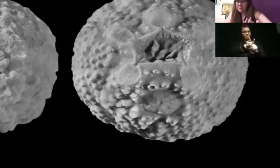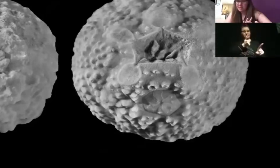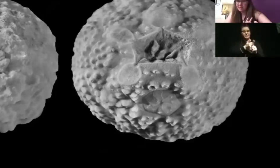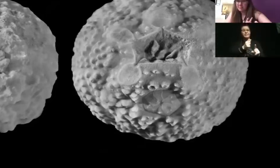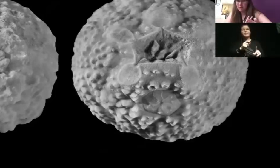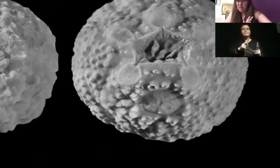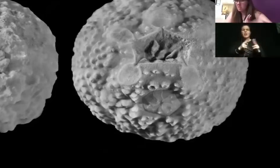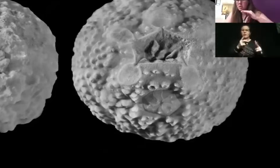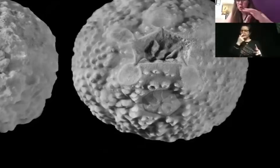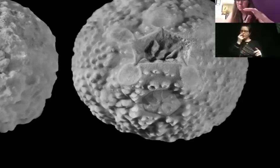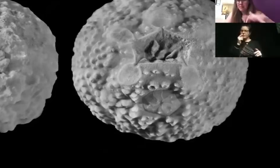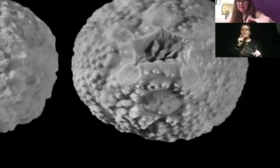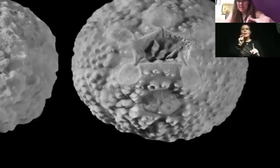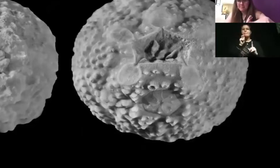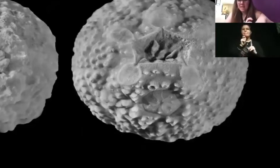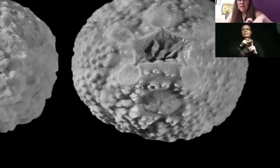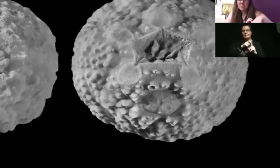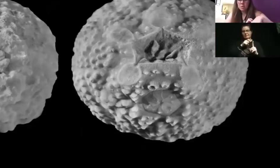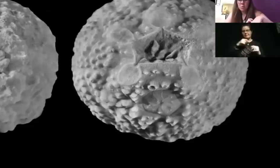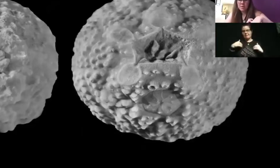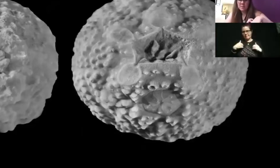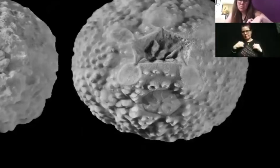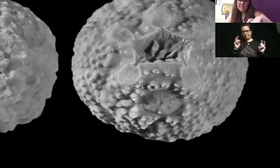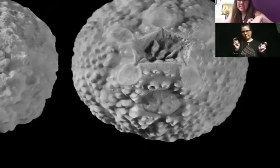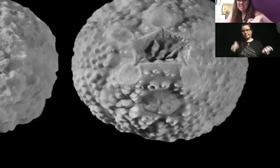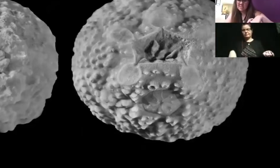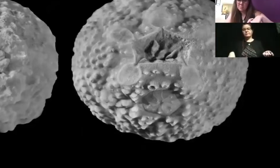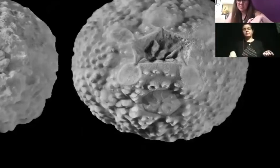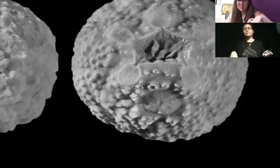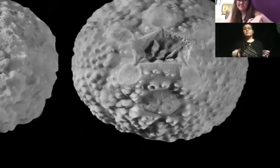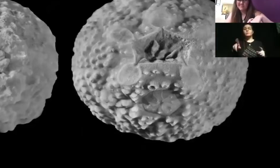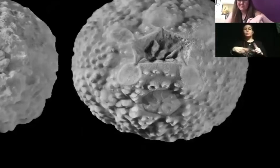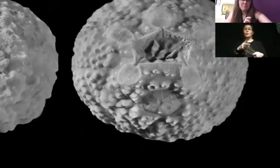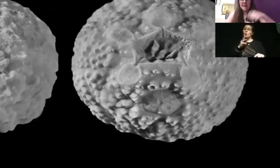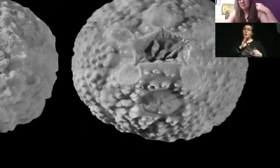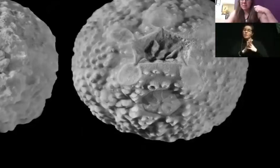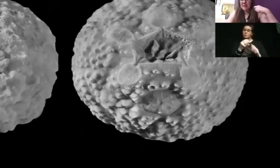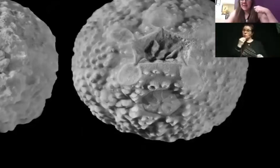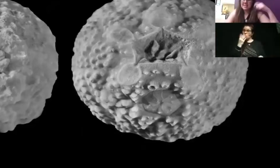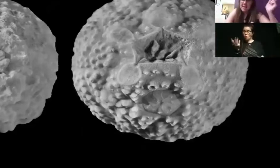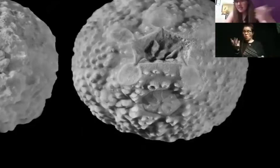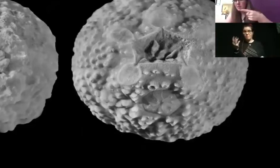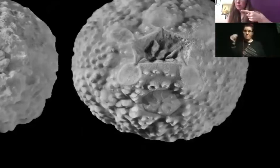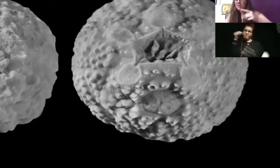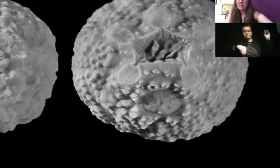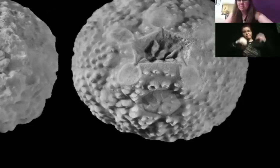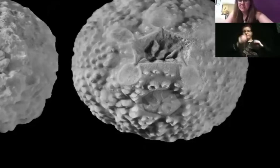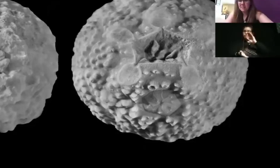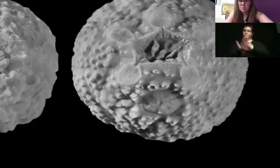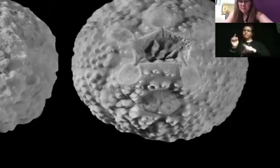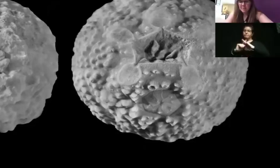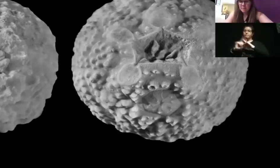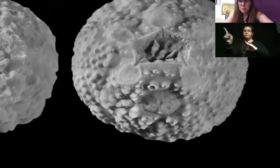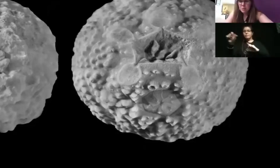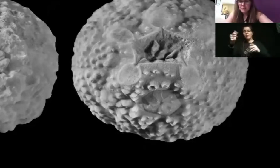creatures. Okay? They're super picky. So when water gets too warm, they pack up their bags and they run to places